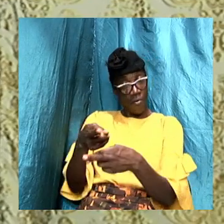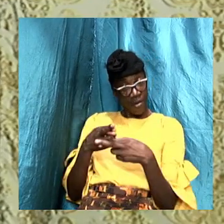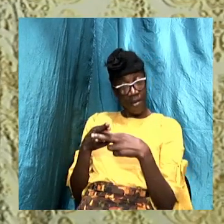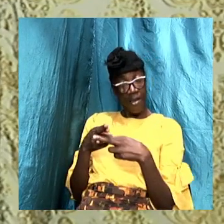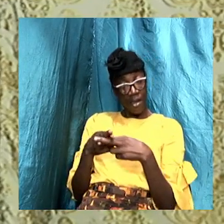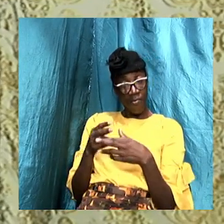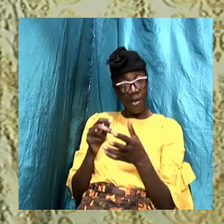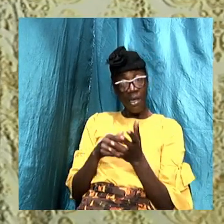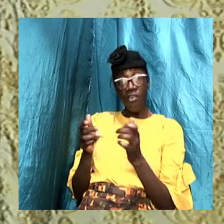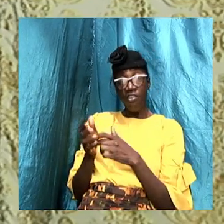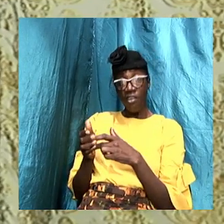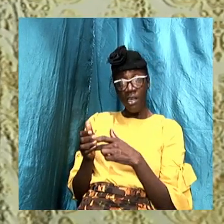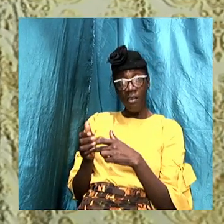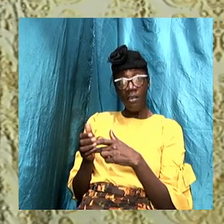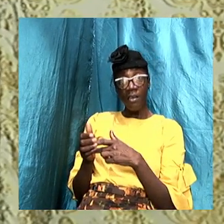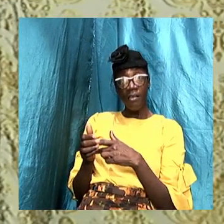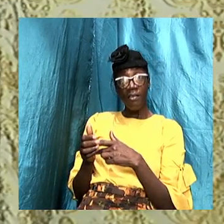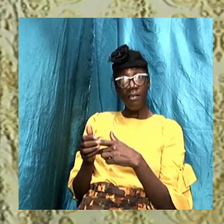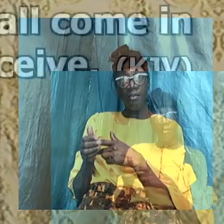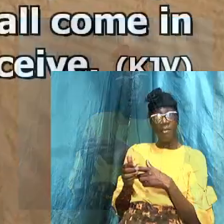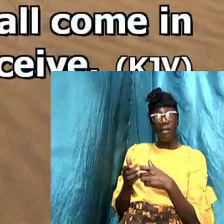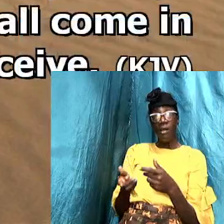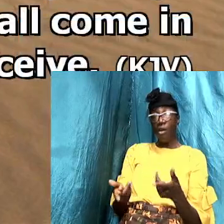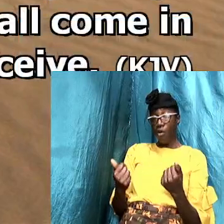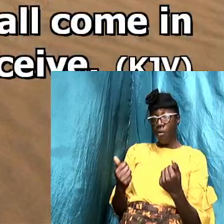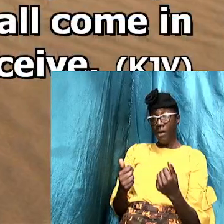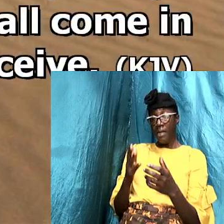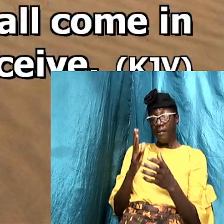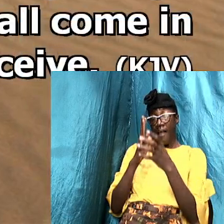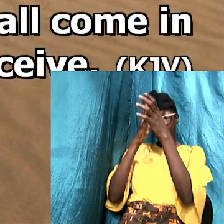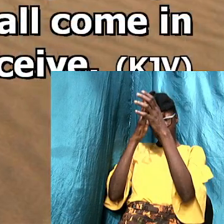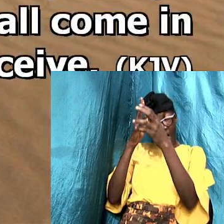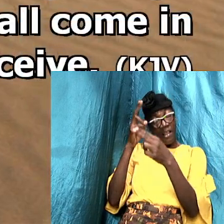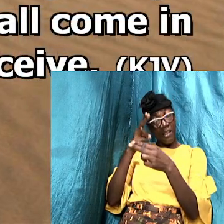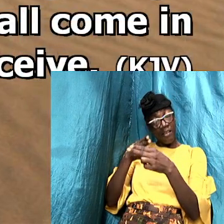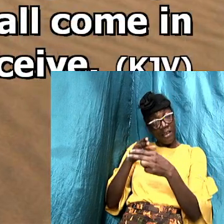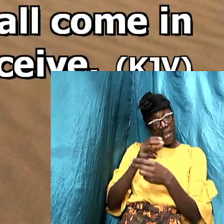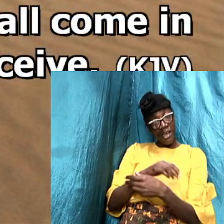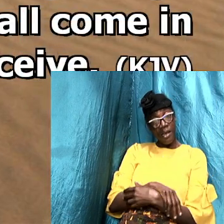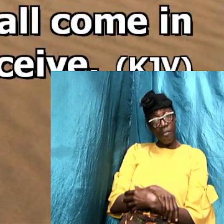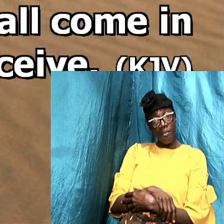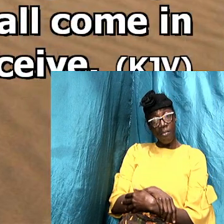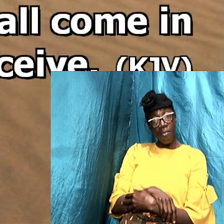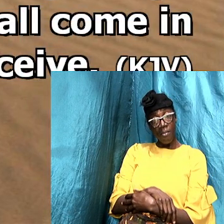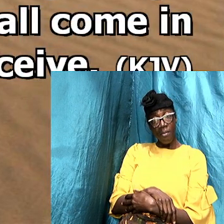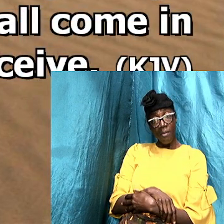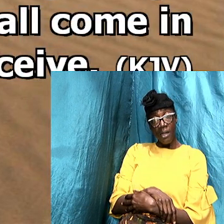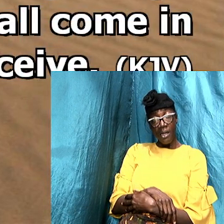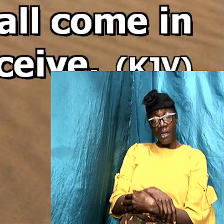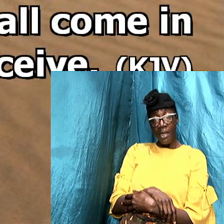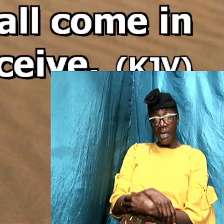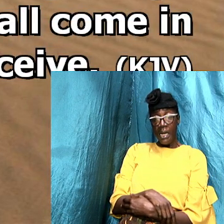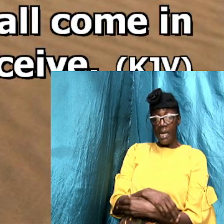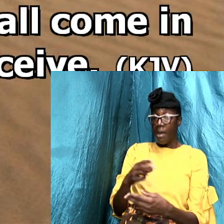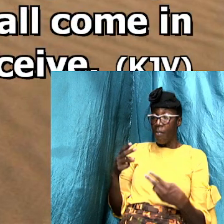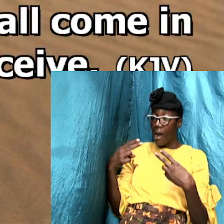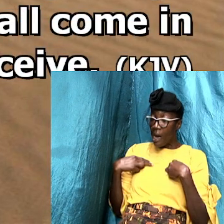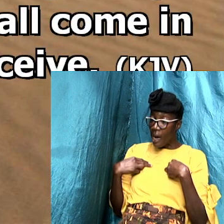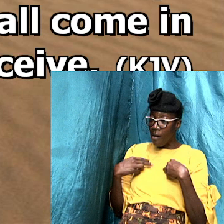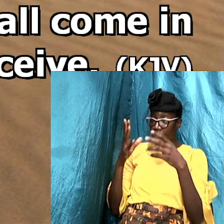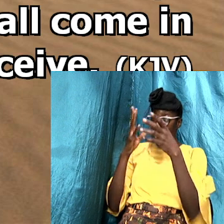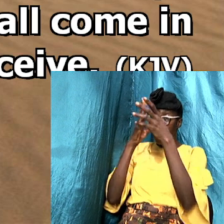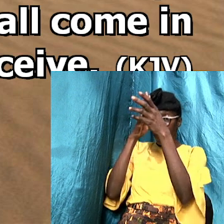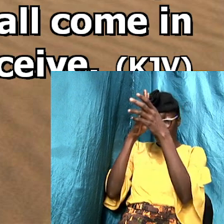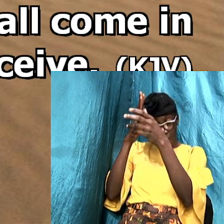so Jesus come in his father's name it bears the name of his father father